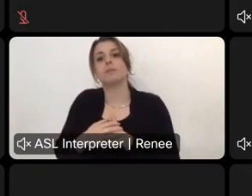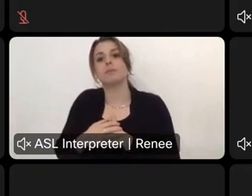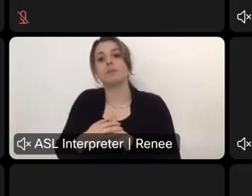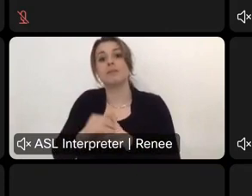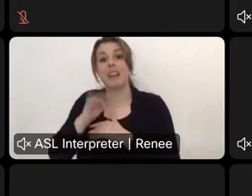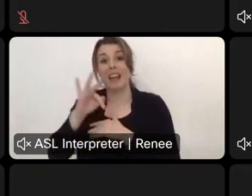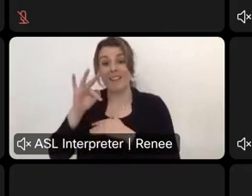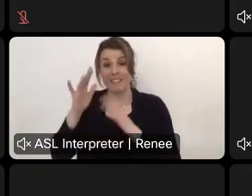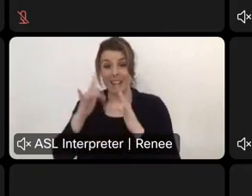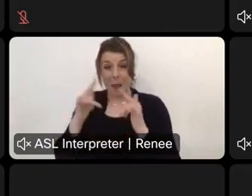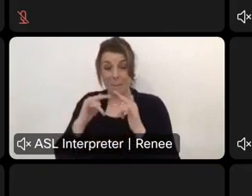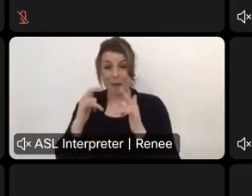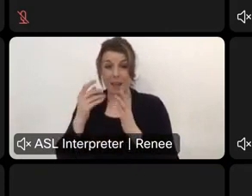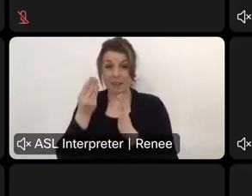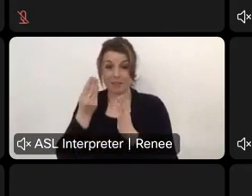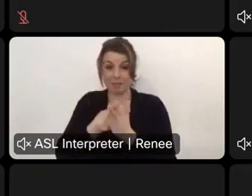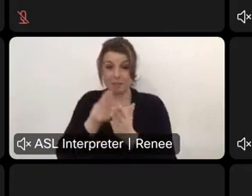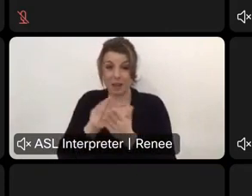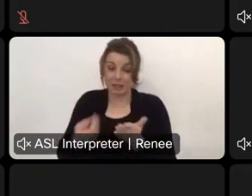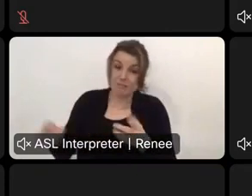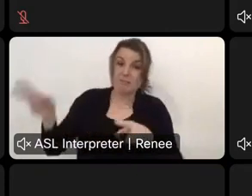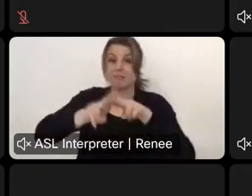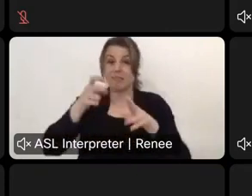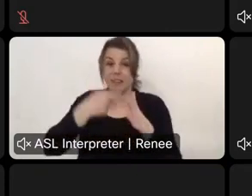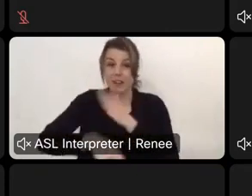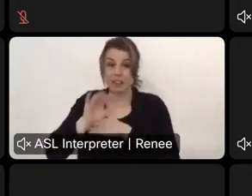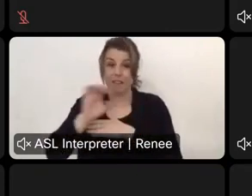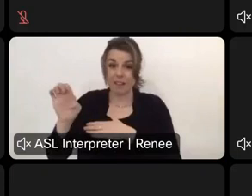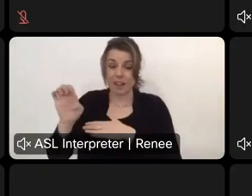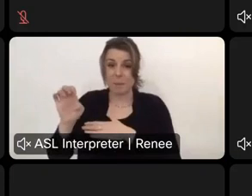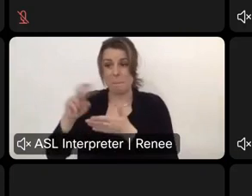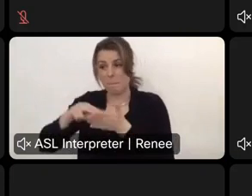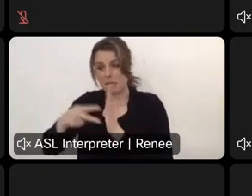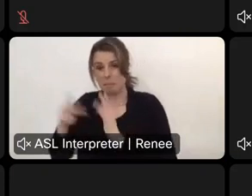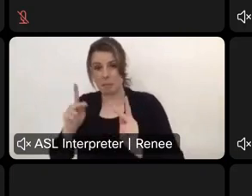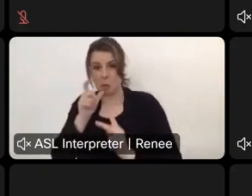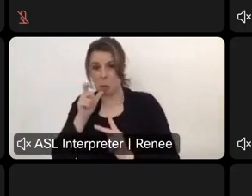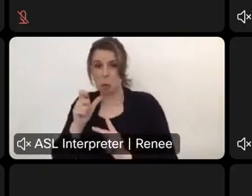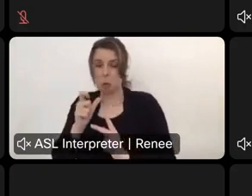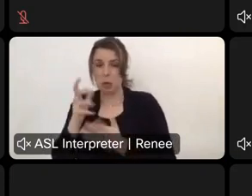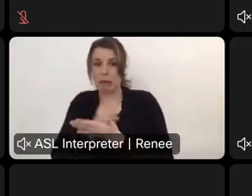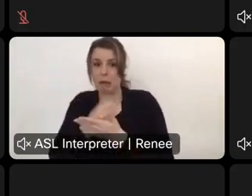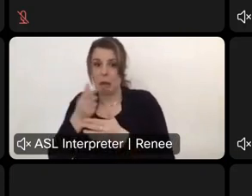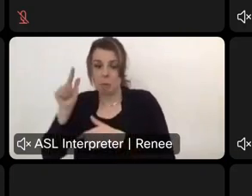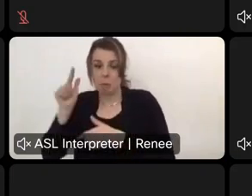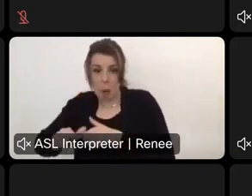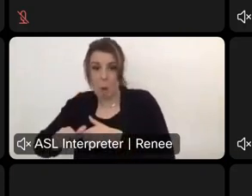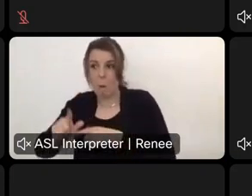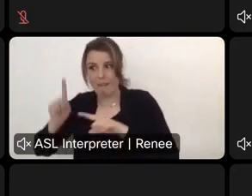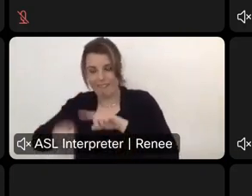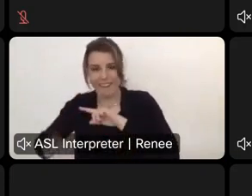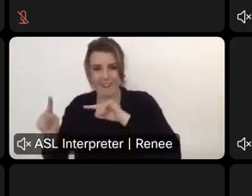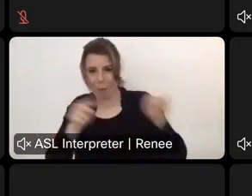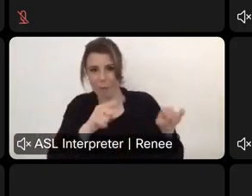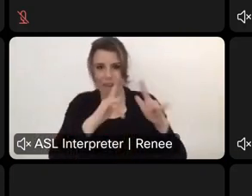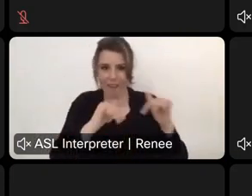camping fees may eliminate the use. Uh, the use of low income people from camping, would you consider a pass for